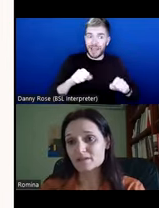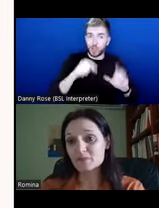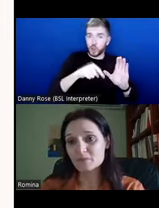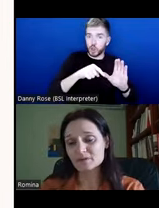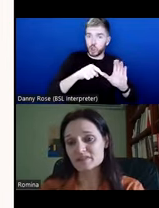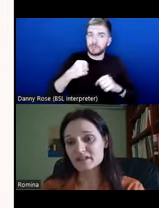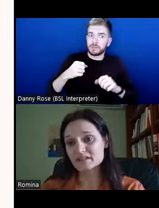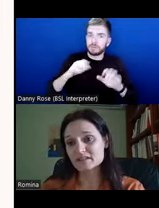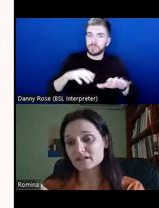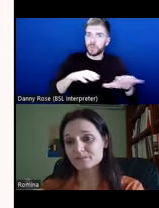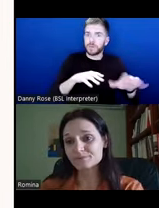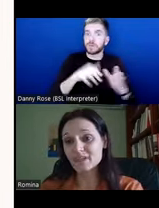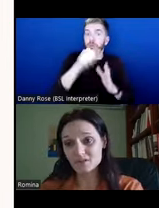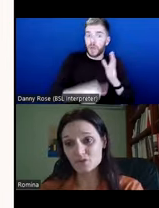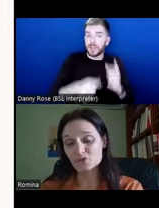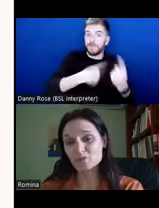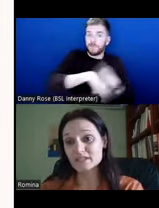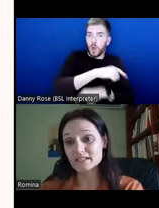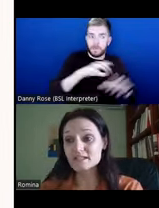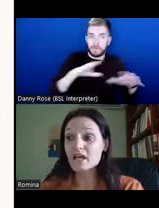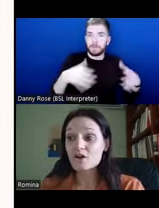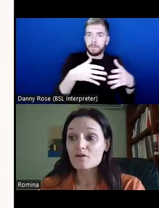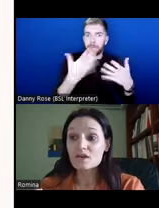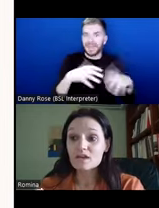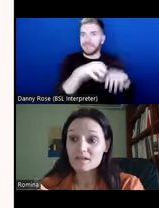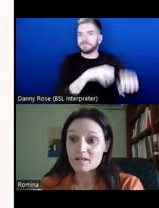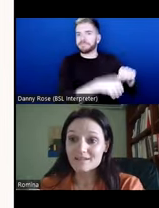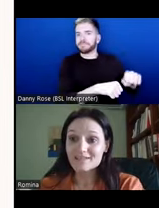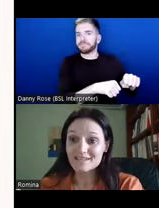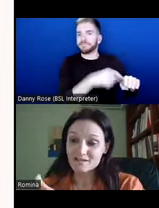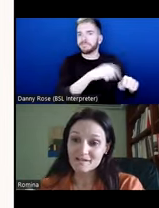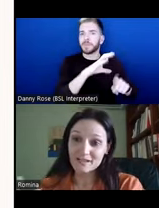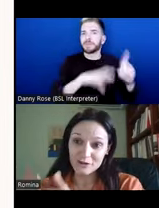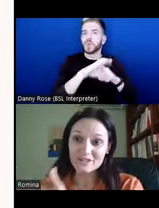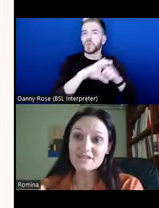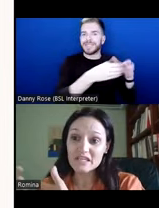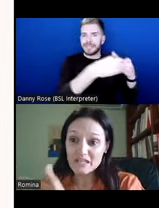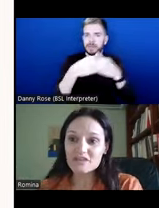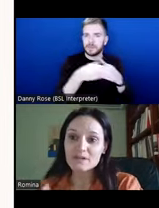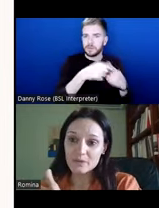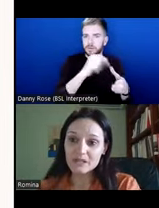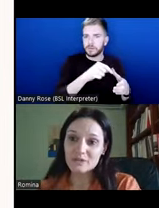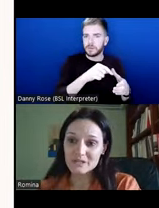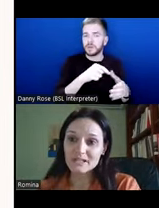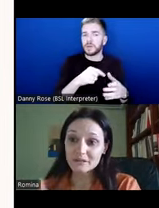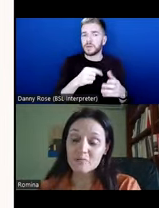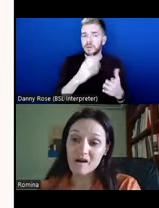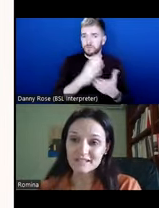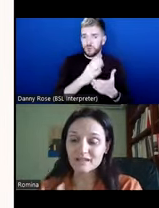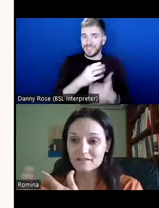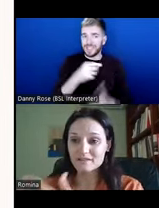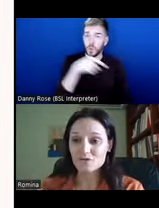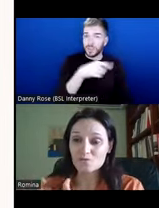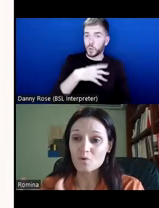colonized peoples and indigenous communities, it is, you know, it's the ethos that we need to understand and